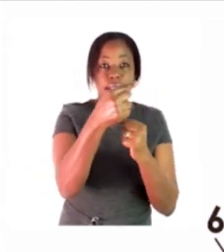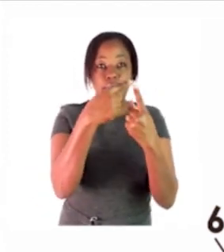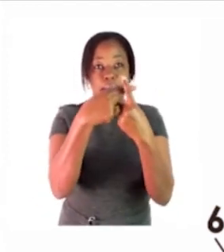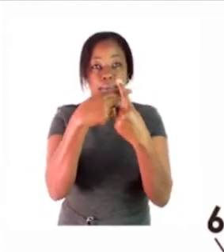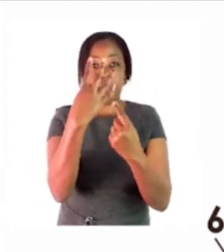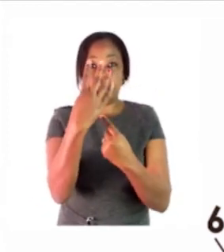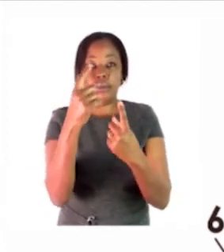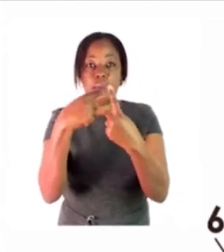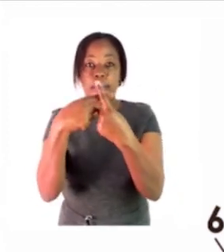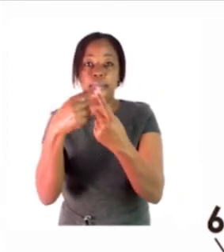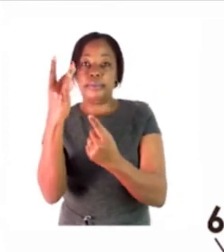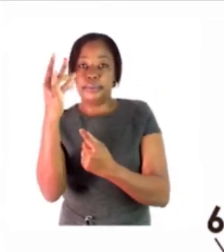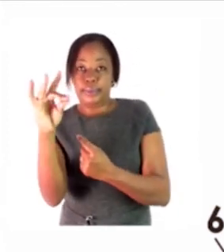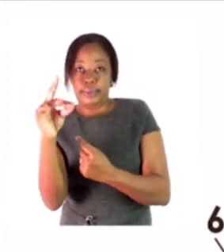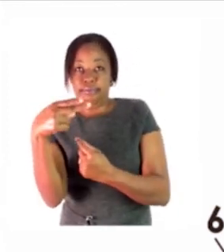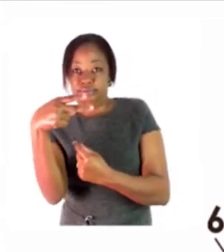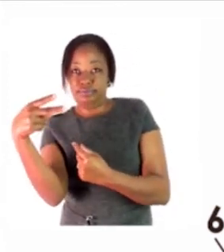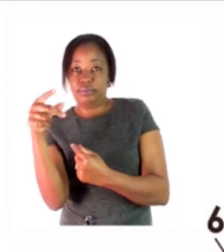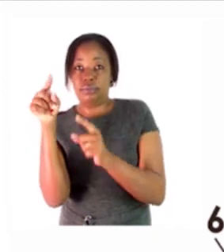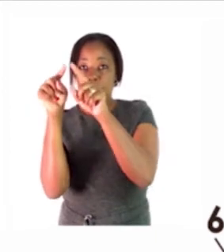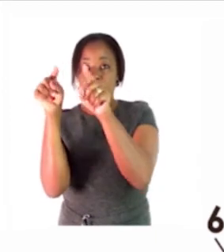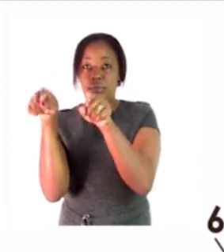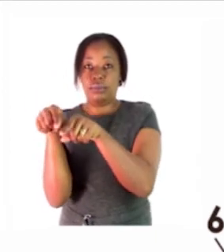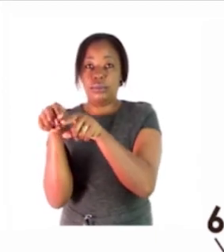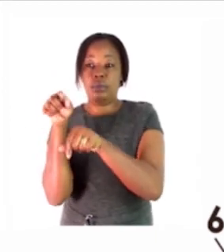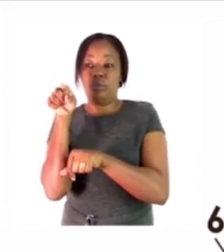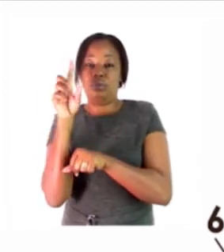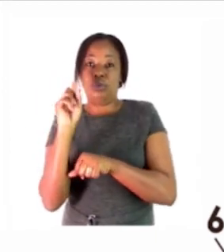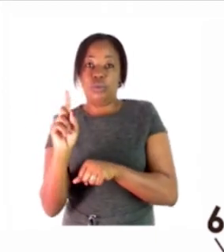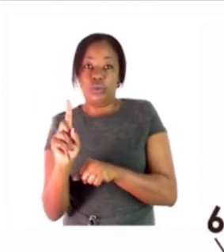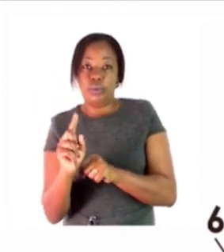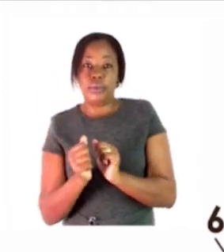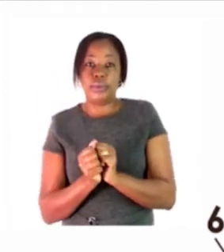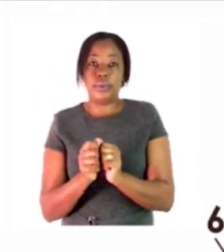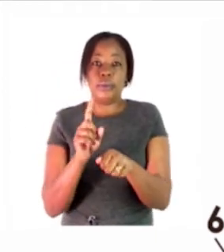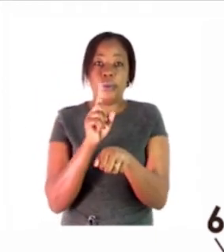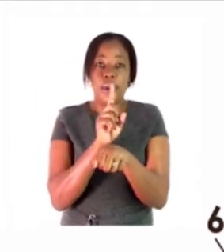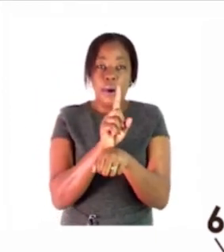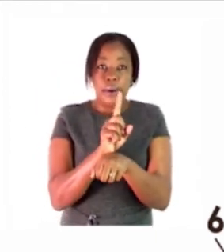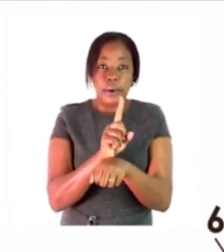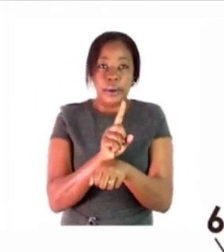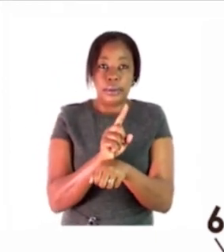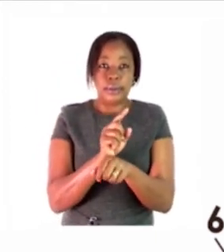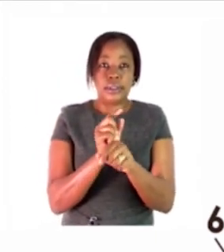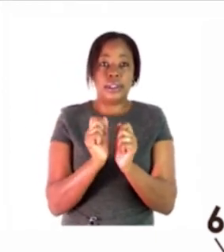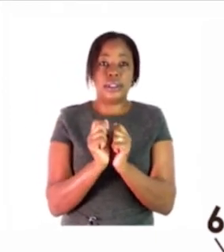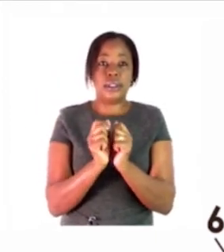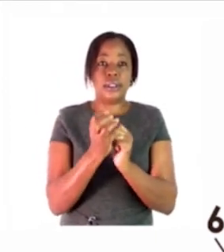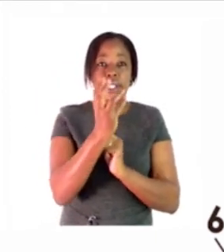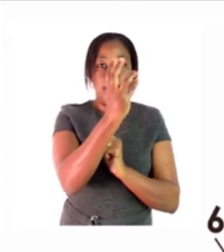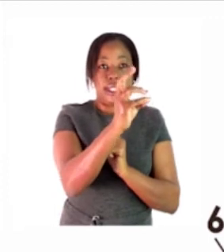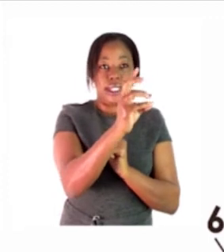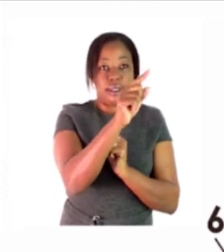given you a 10 to help you to get the answer quickly so the two numbers which they have indicated with the arrows and the